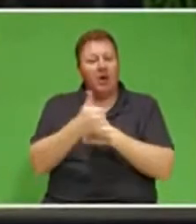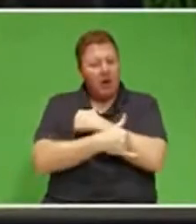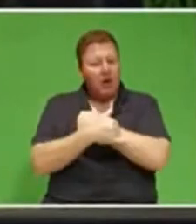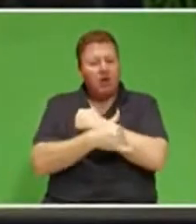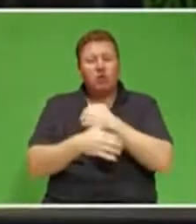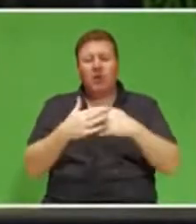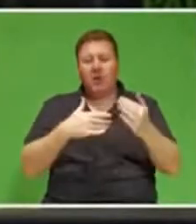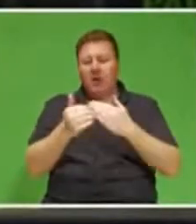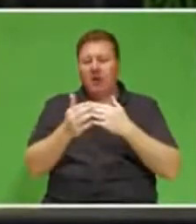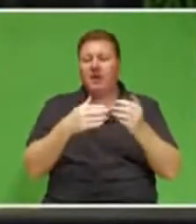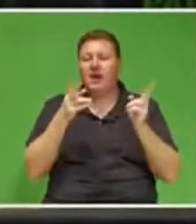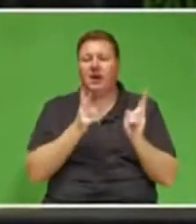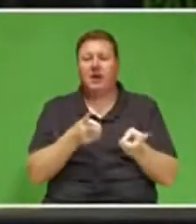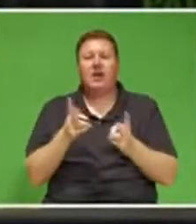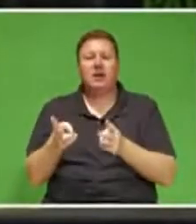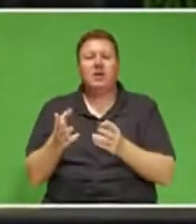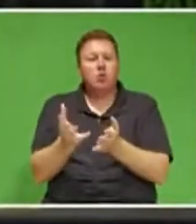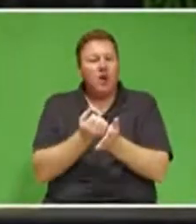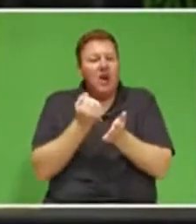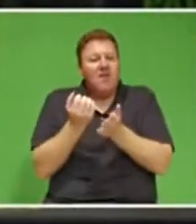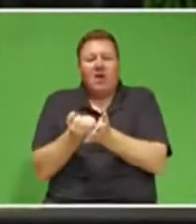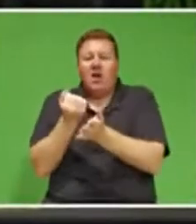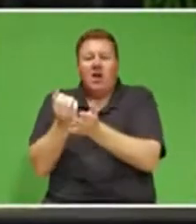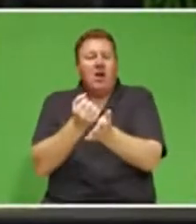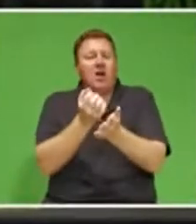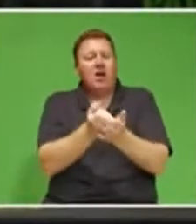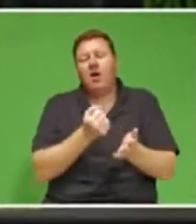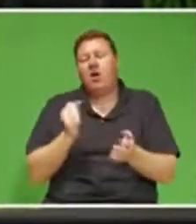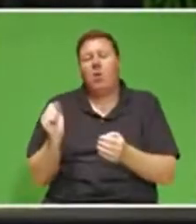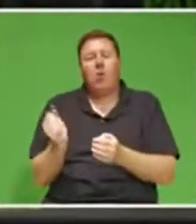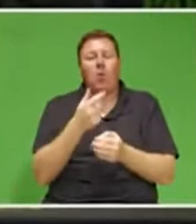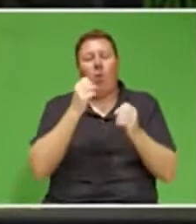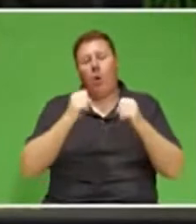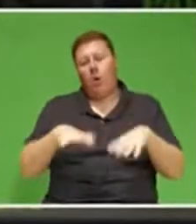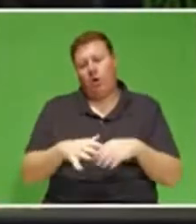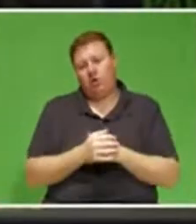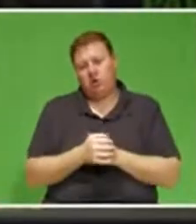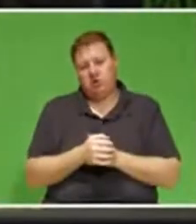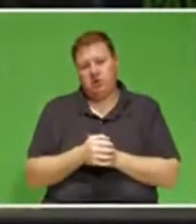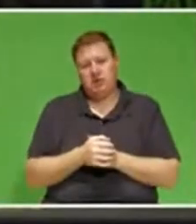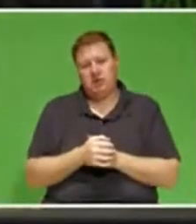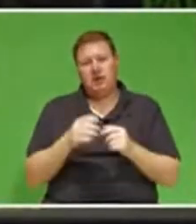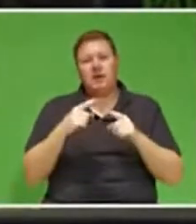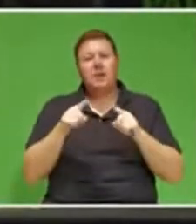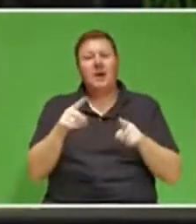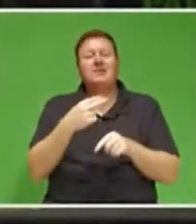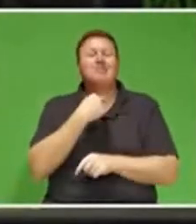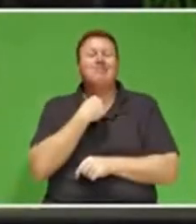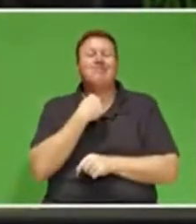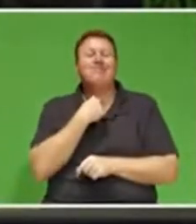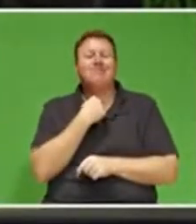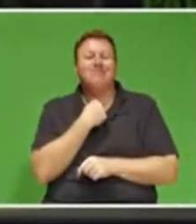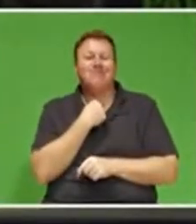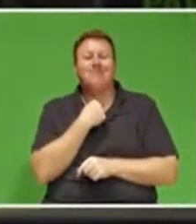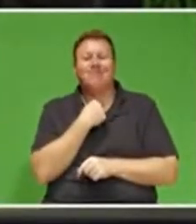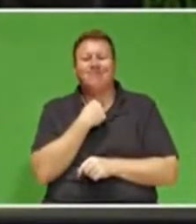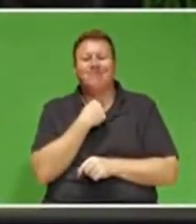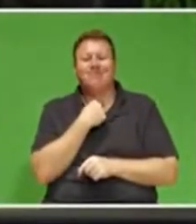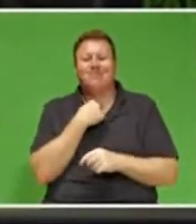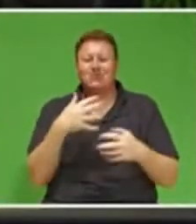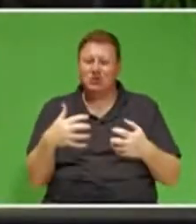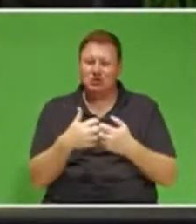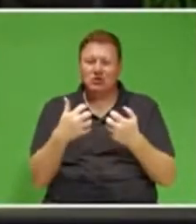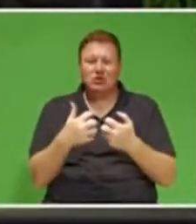recover from what we lost. This represents this progress, however, we face steep